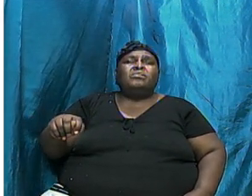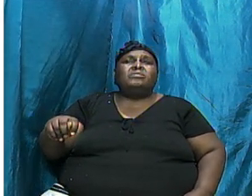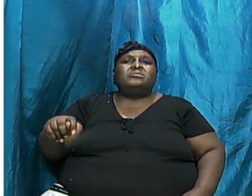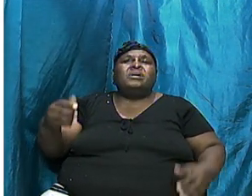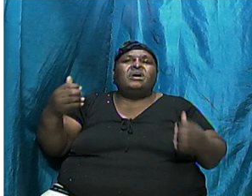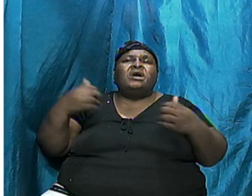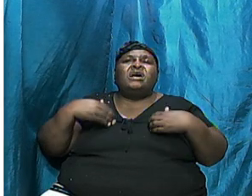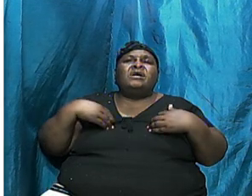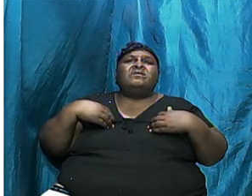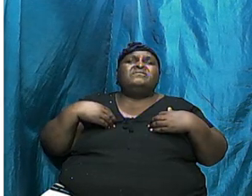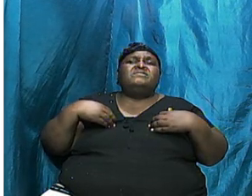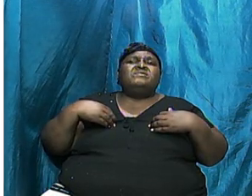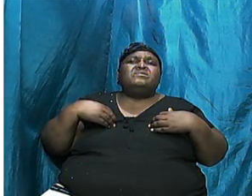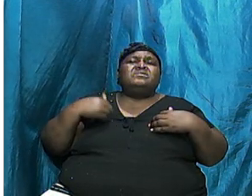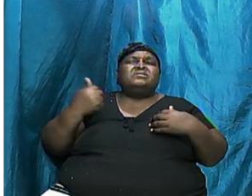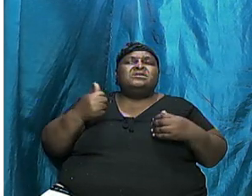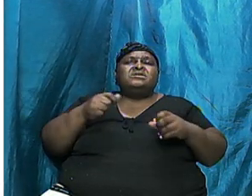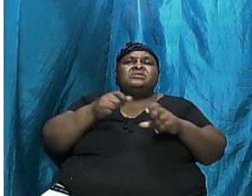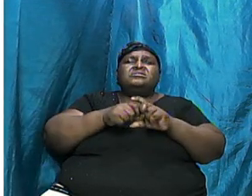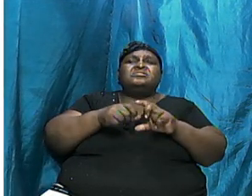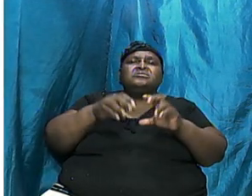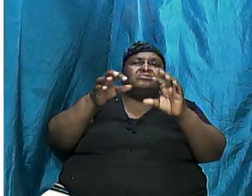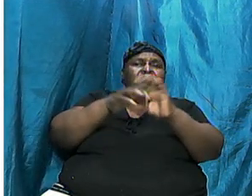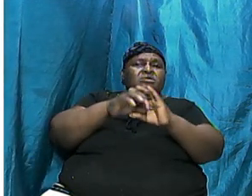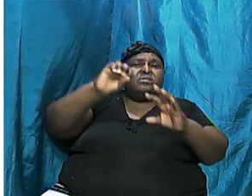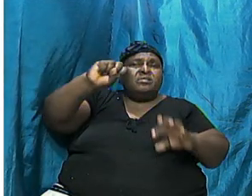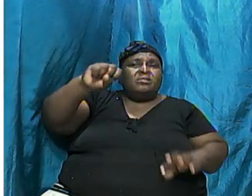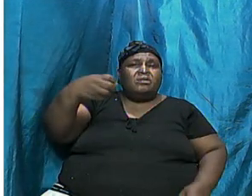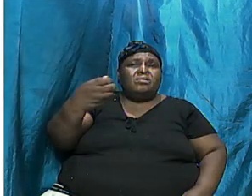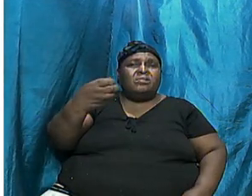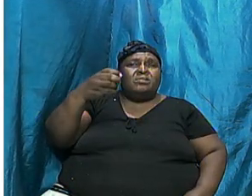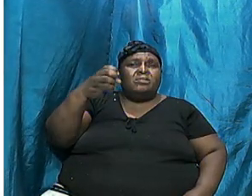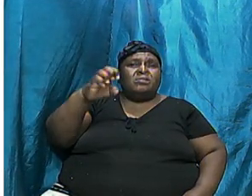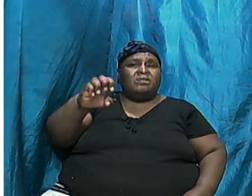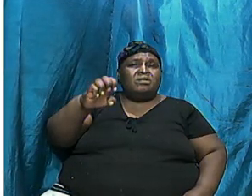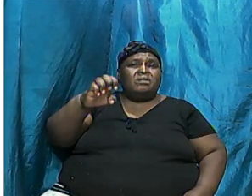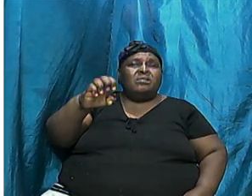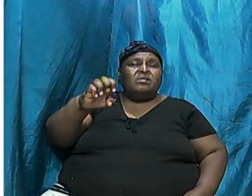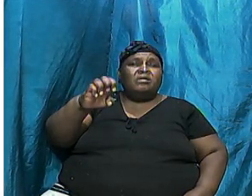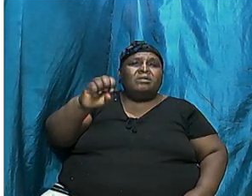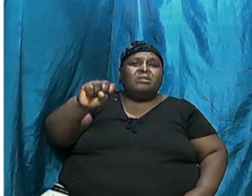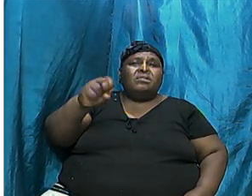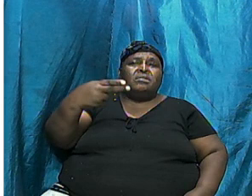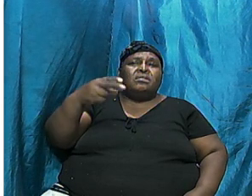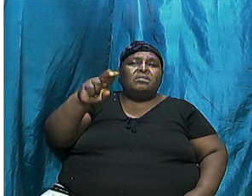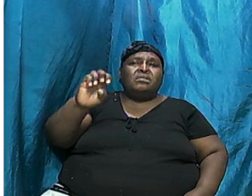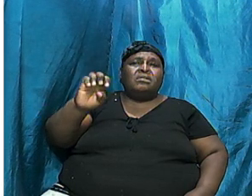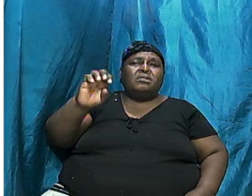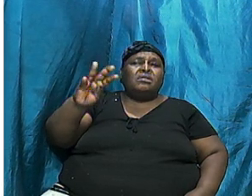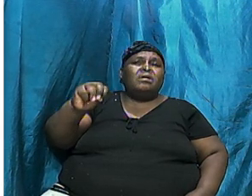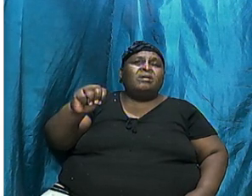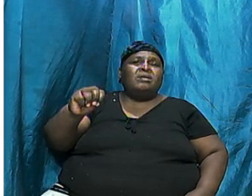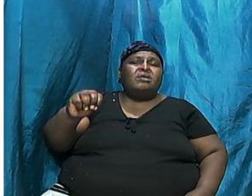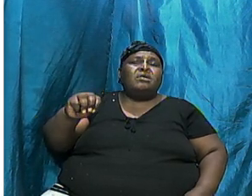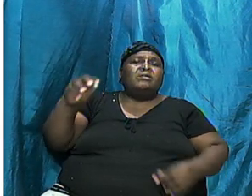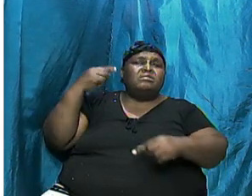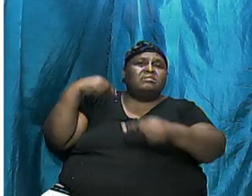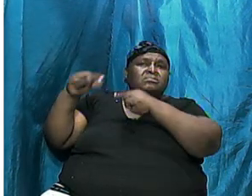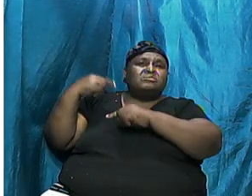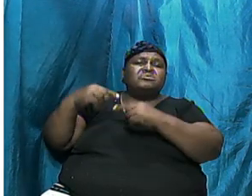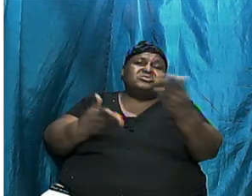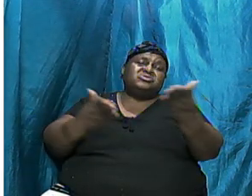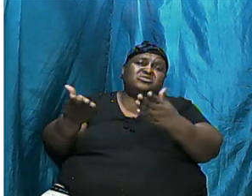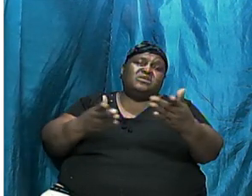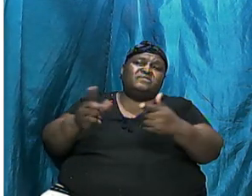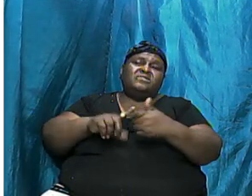Shem And Ham, not Ham, but Canaan And his descendants Would be servants to the others